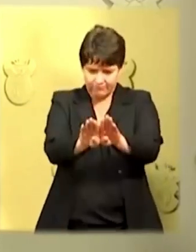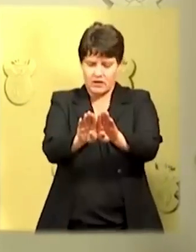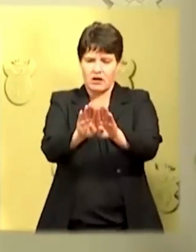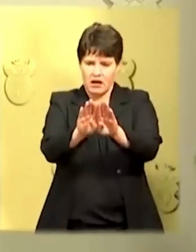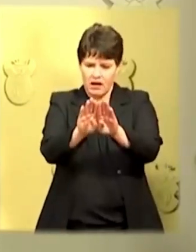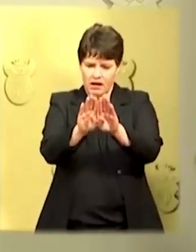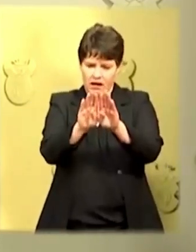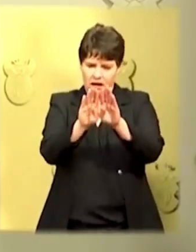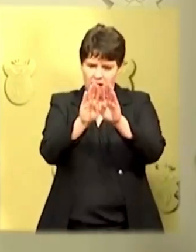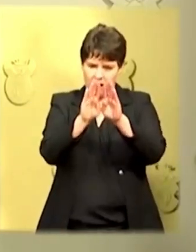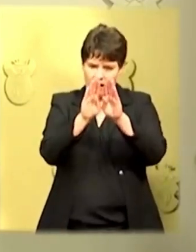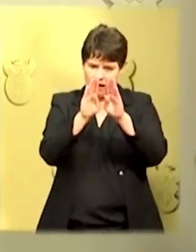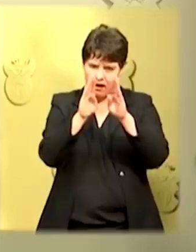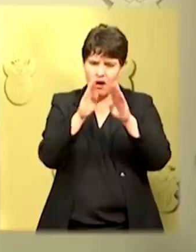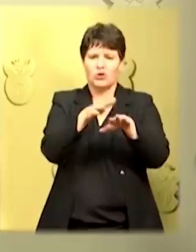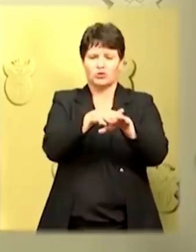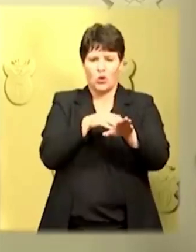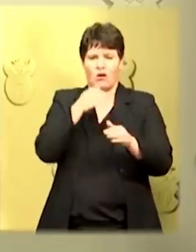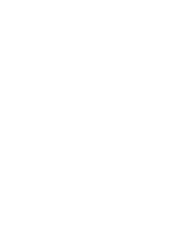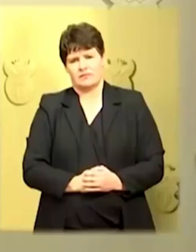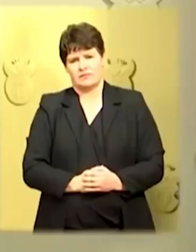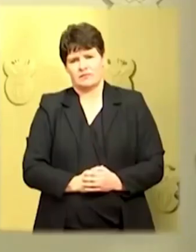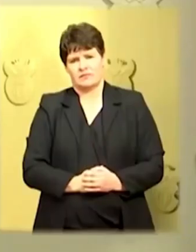recovery of economic activity.